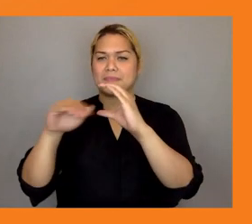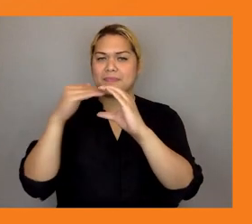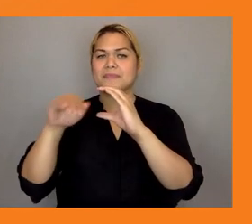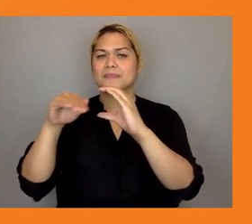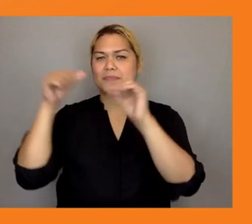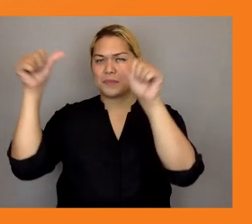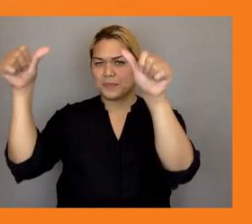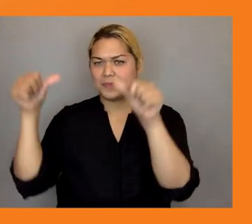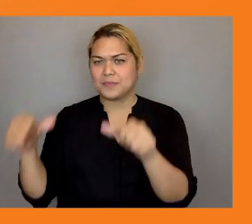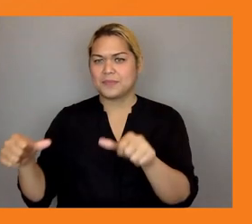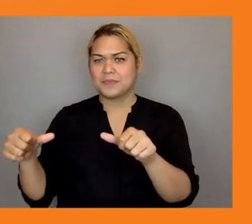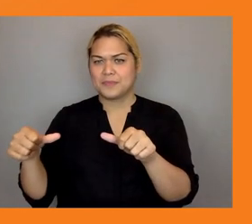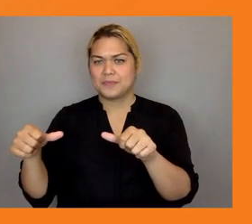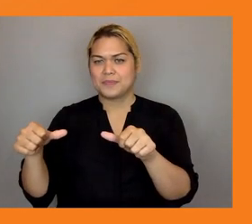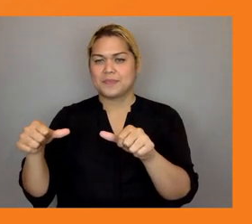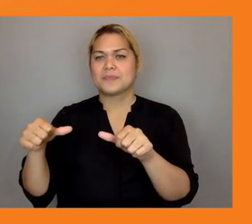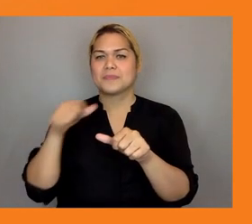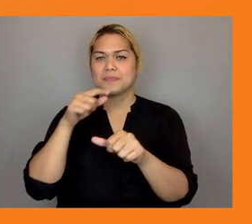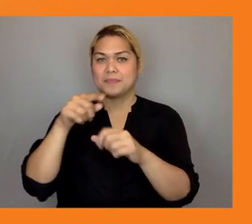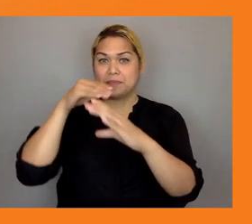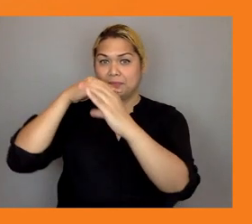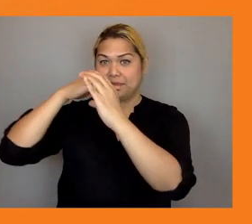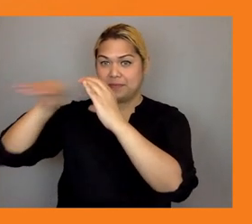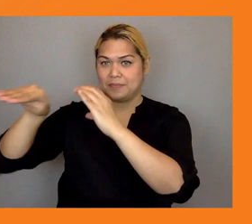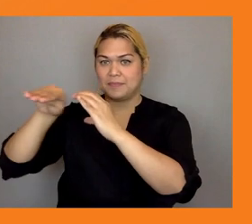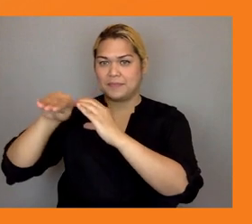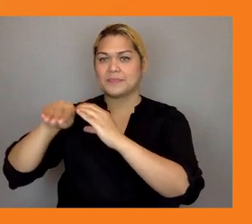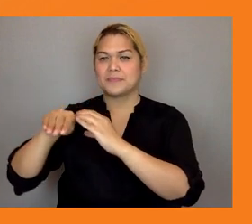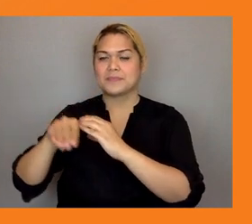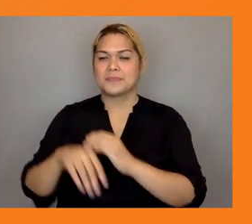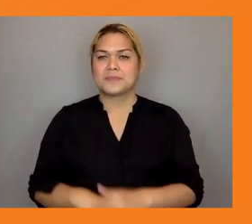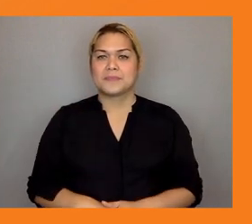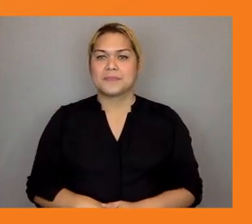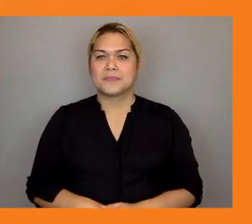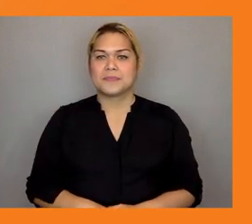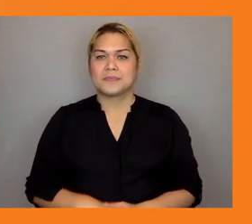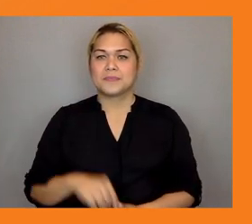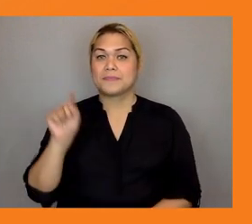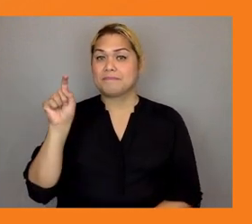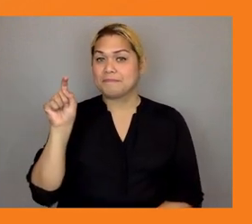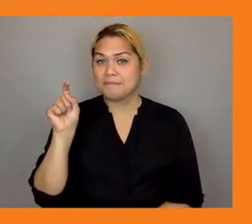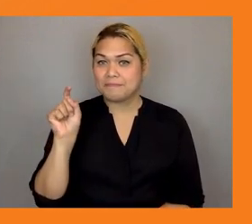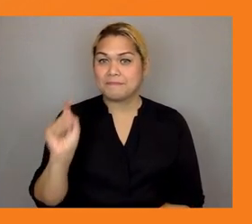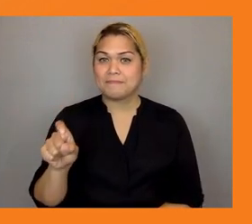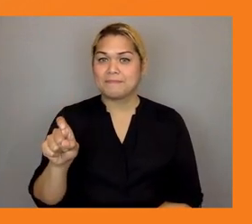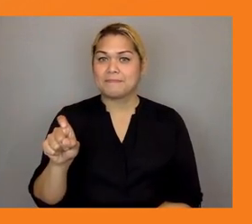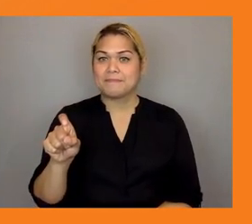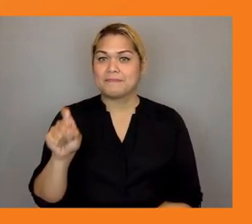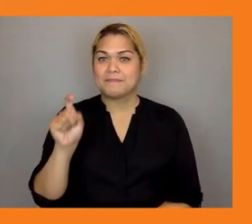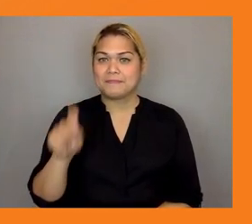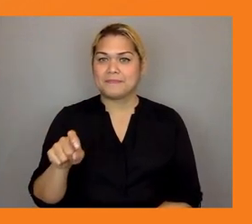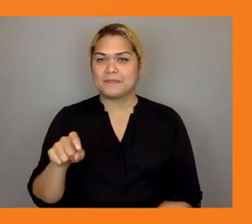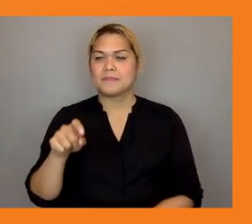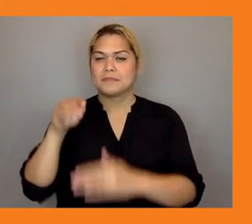by clicking the icon on the right of the live stream window or going to pigeonhole.at again that is